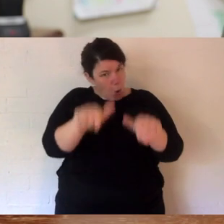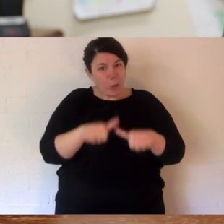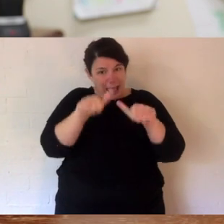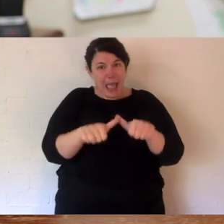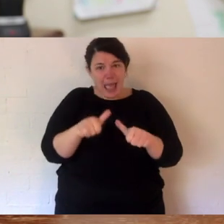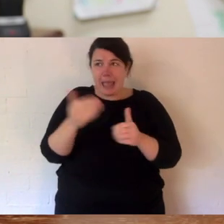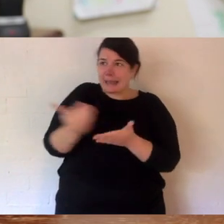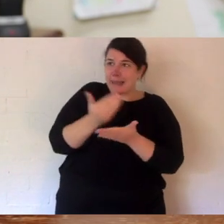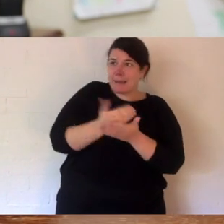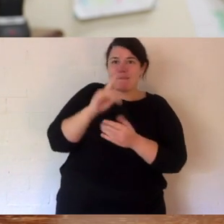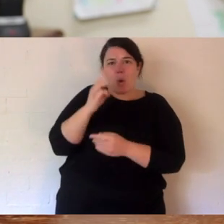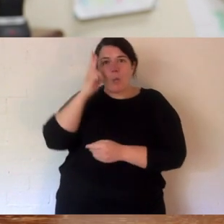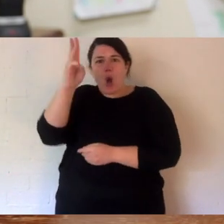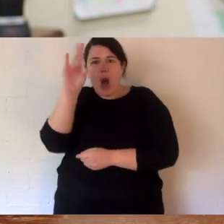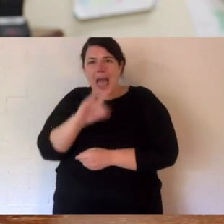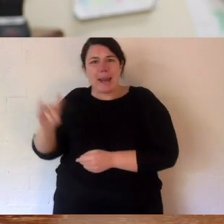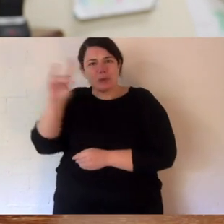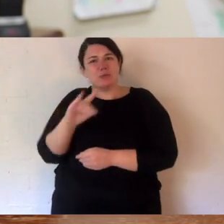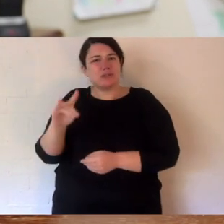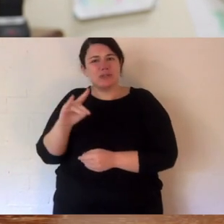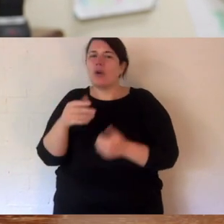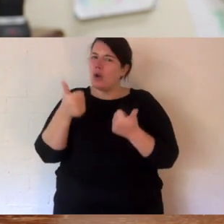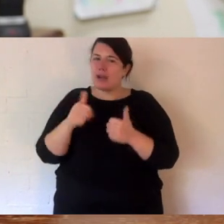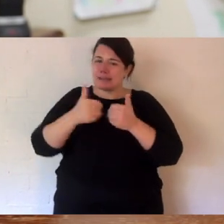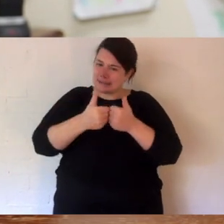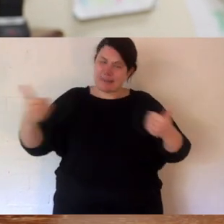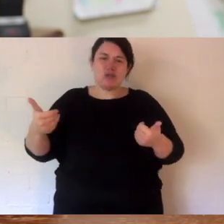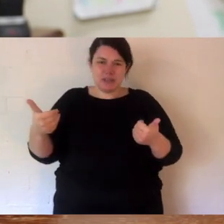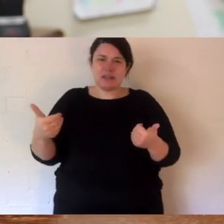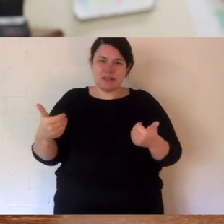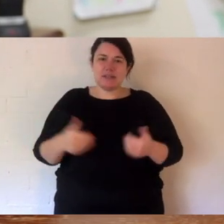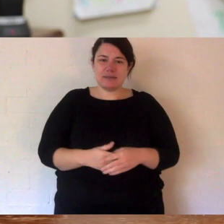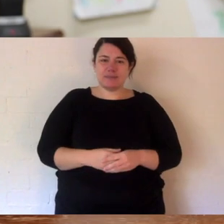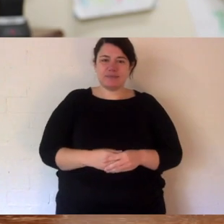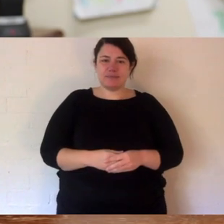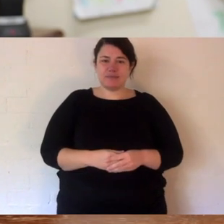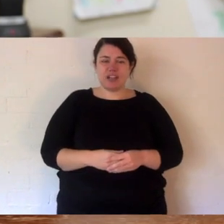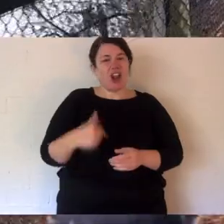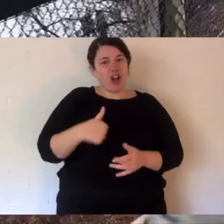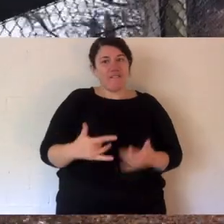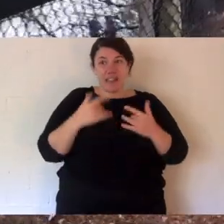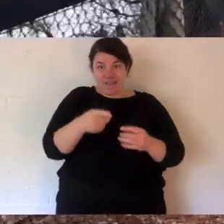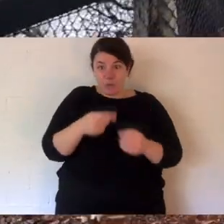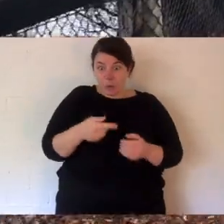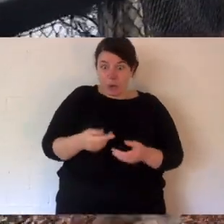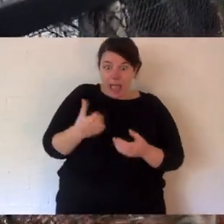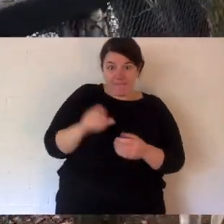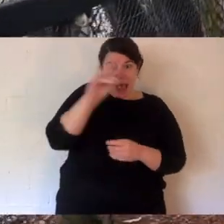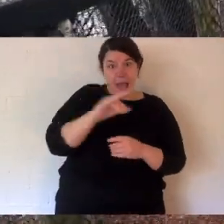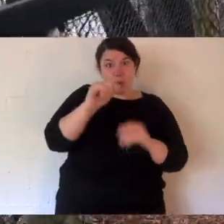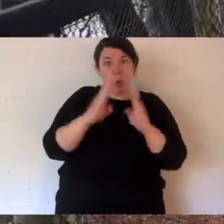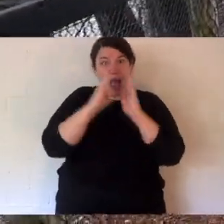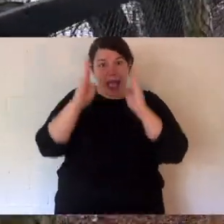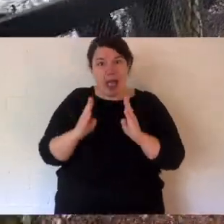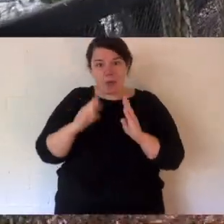from native wildlife, can be really good. And I believe, for you, they help you develop your affinity with wildlife.